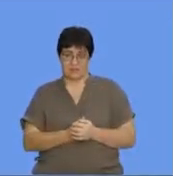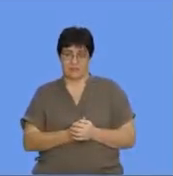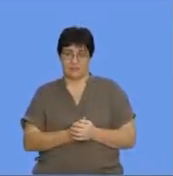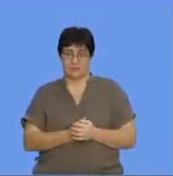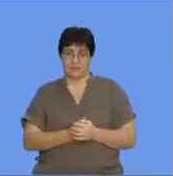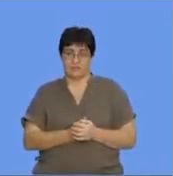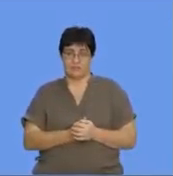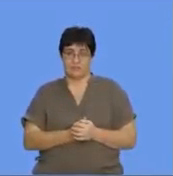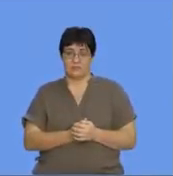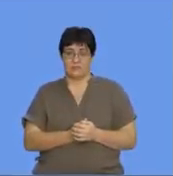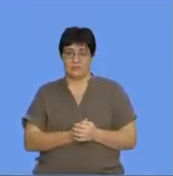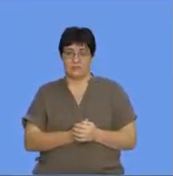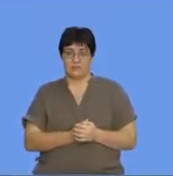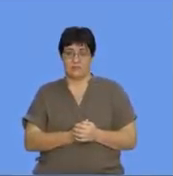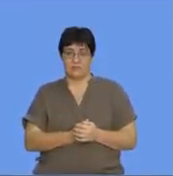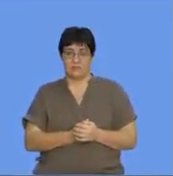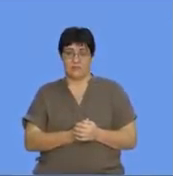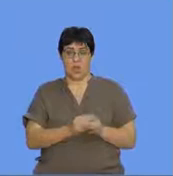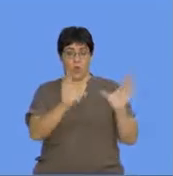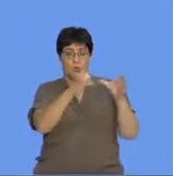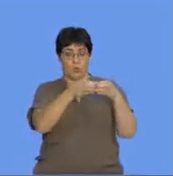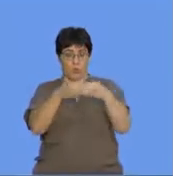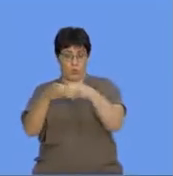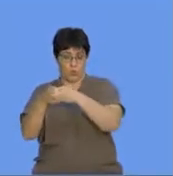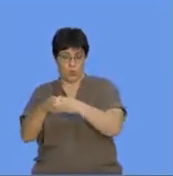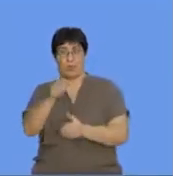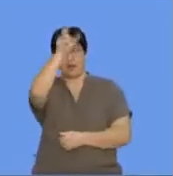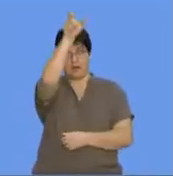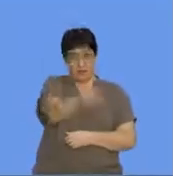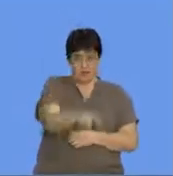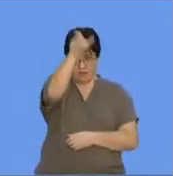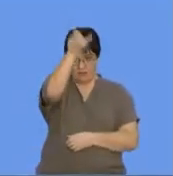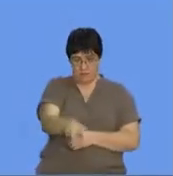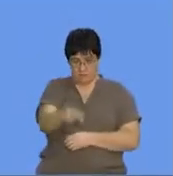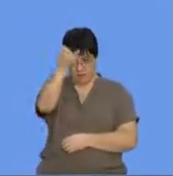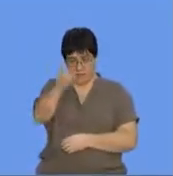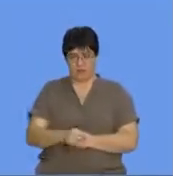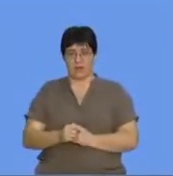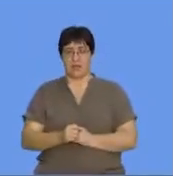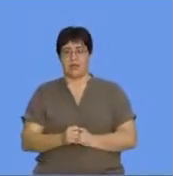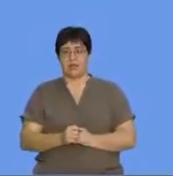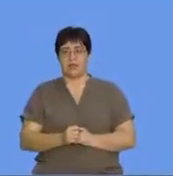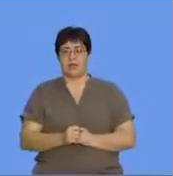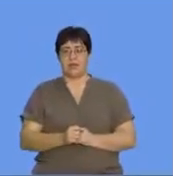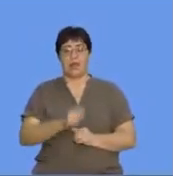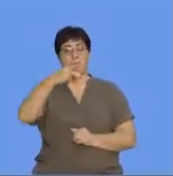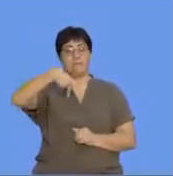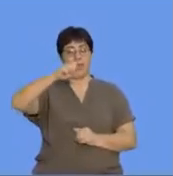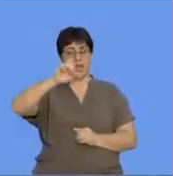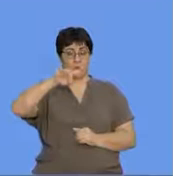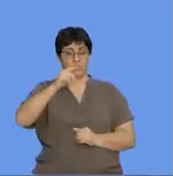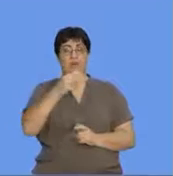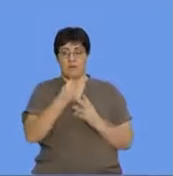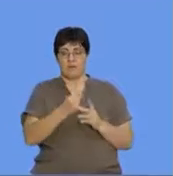they go vertically downwards. OK. And then the periods, they actually go horizontally